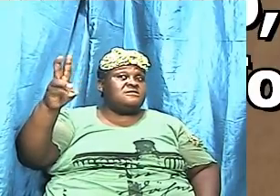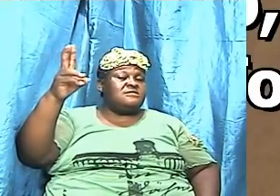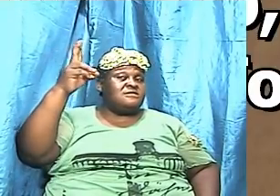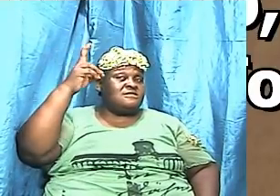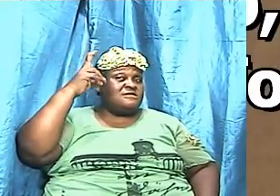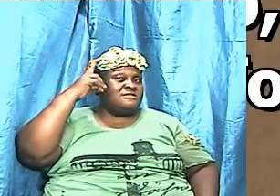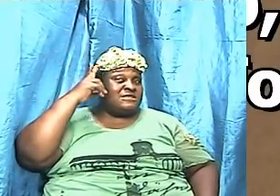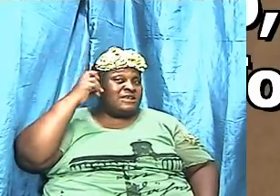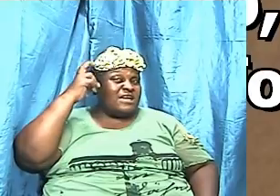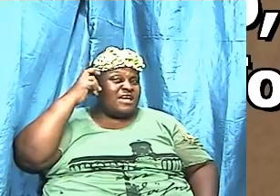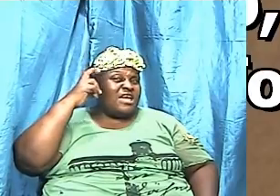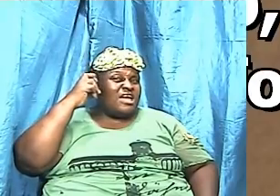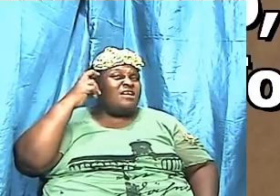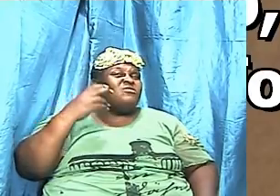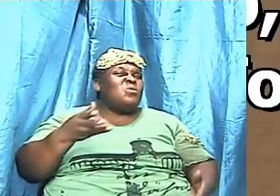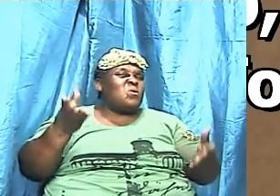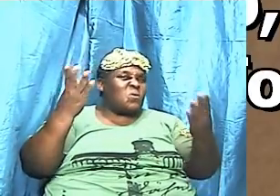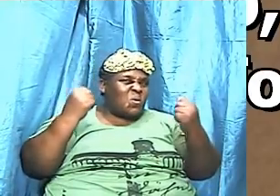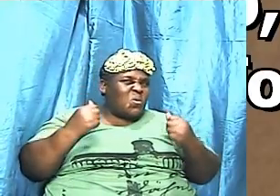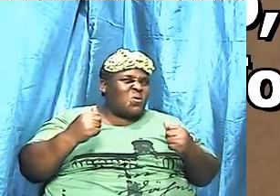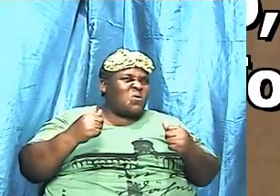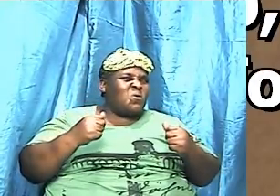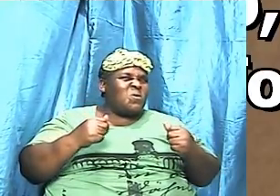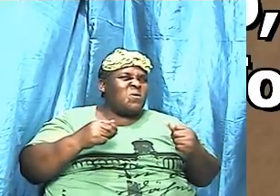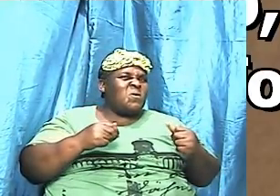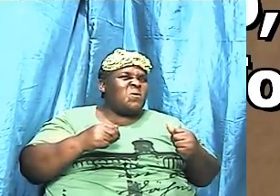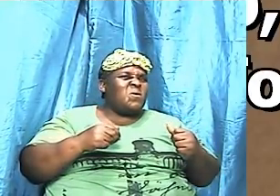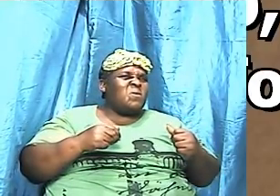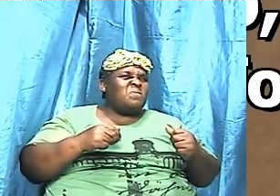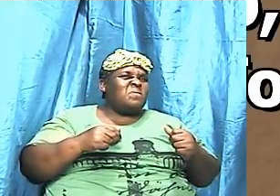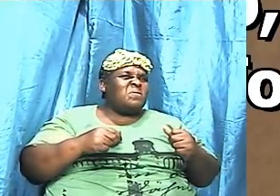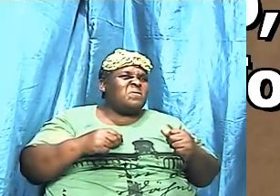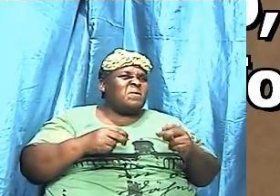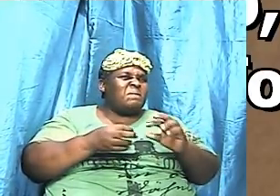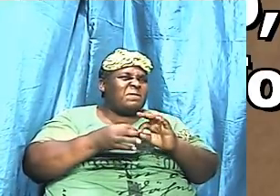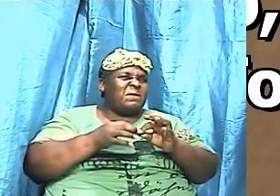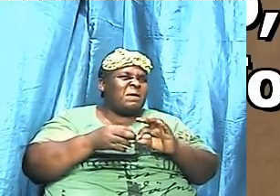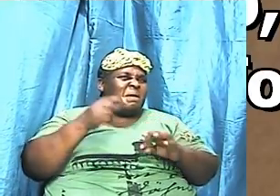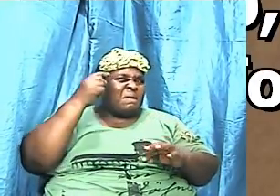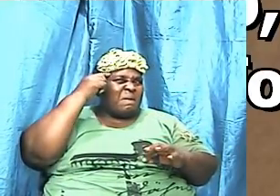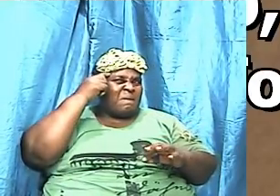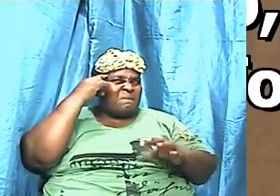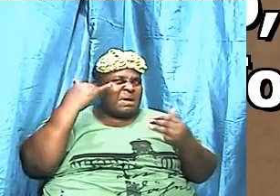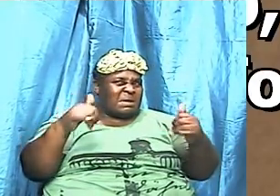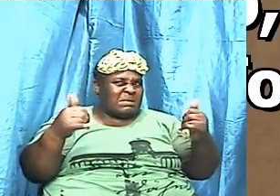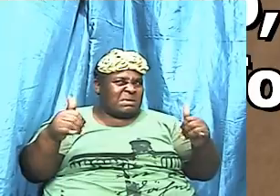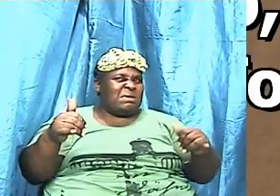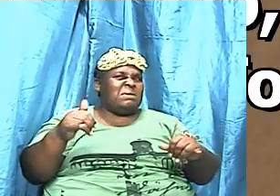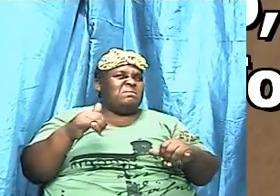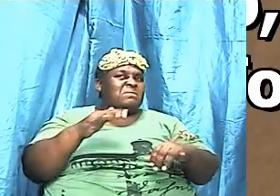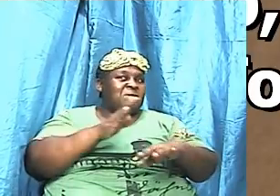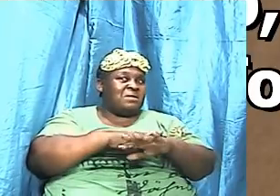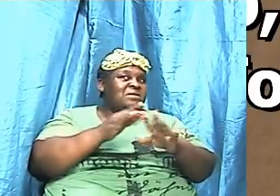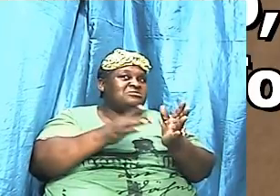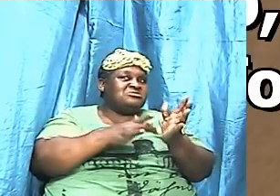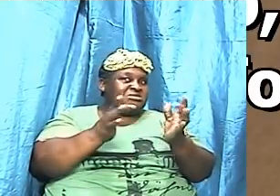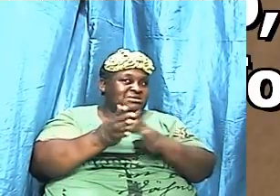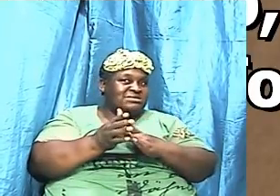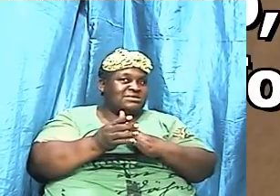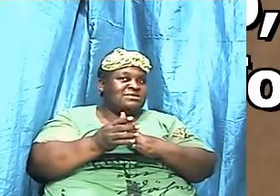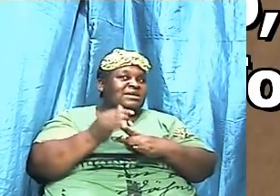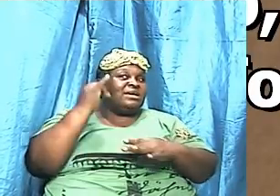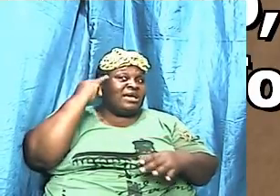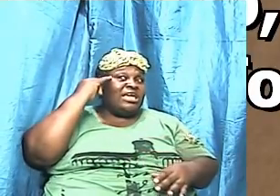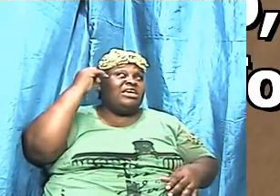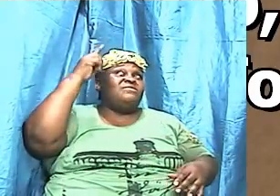kind of pull a mind game on Jesus just as the enemy tries to pull mind games on you and I the devil say